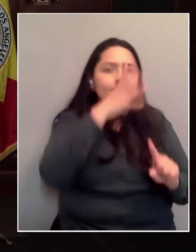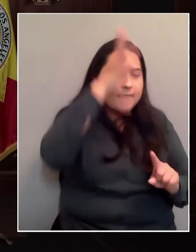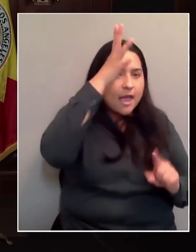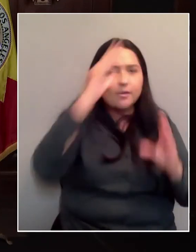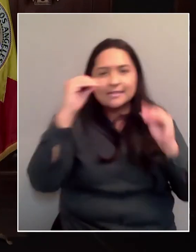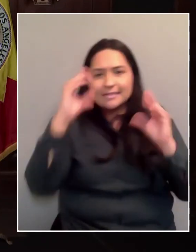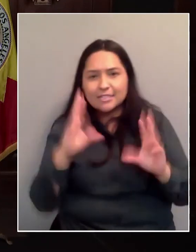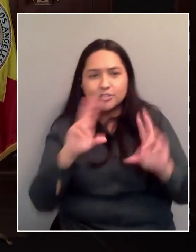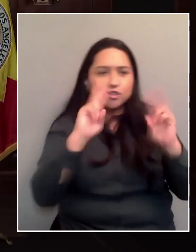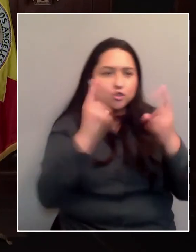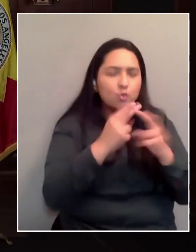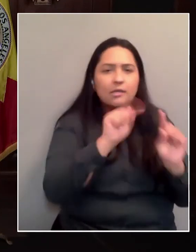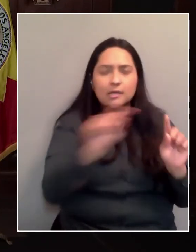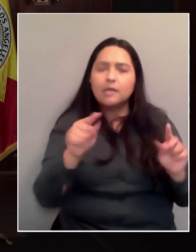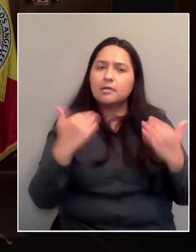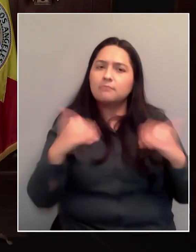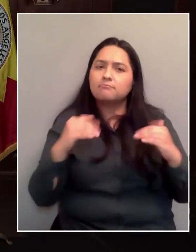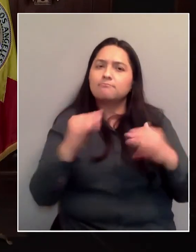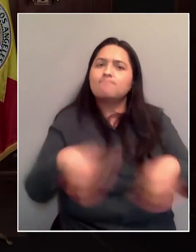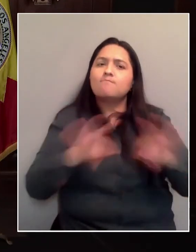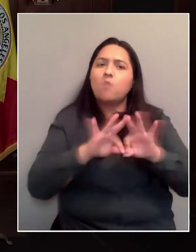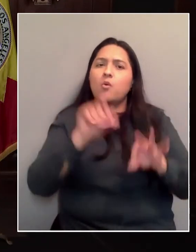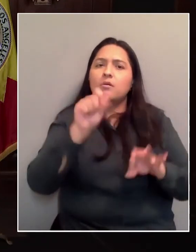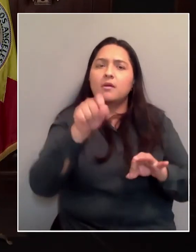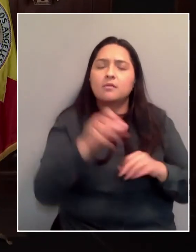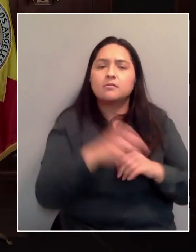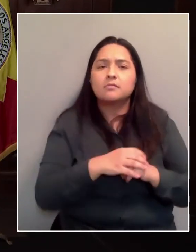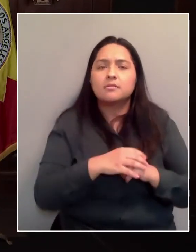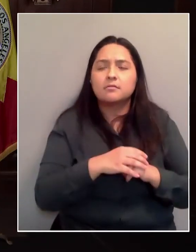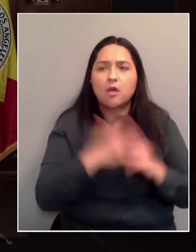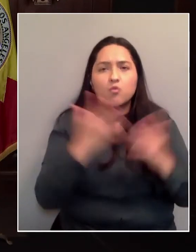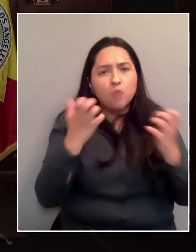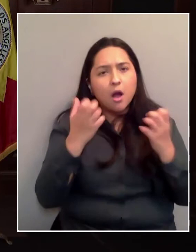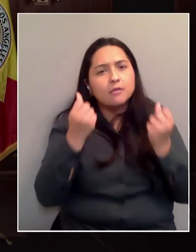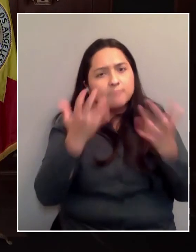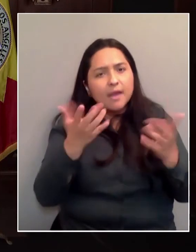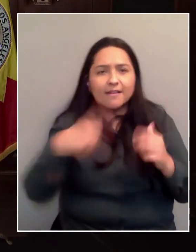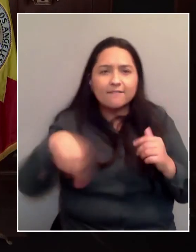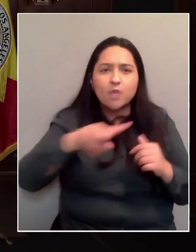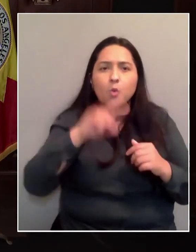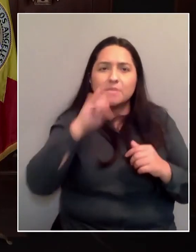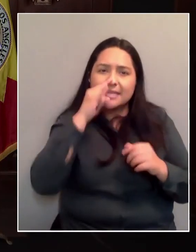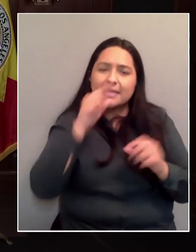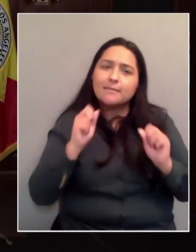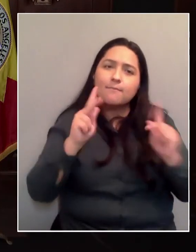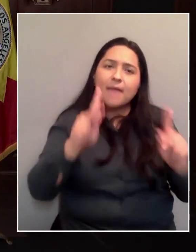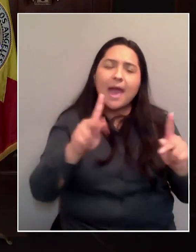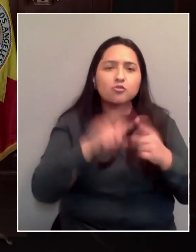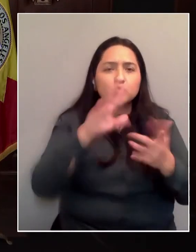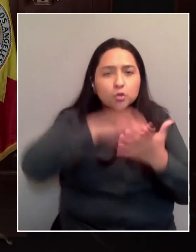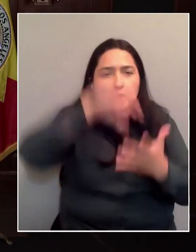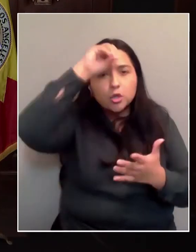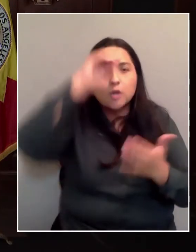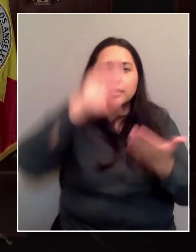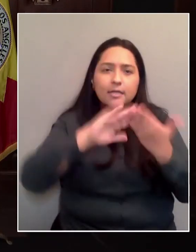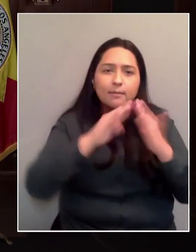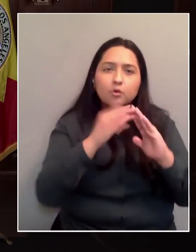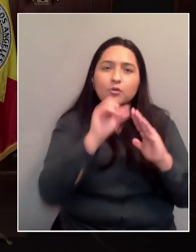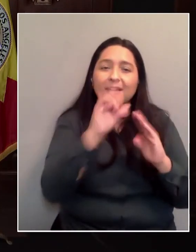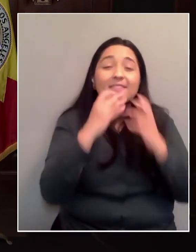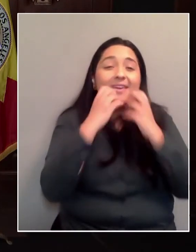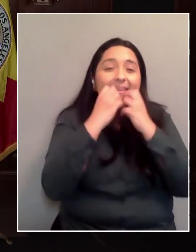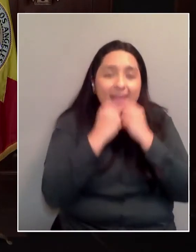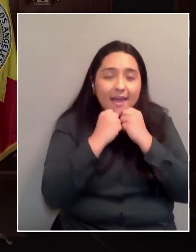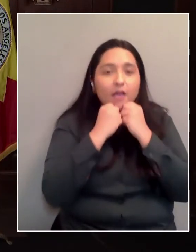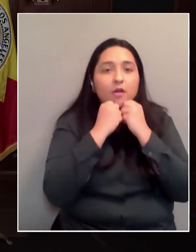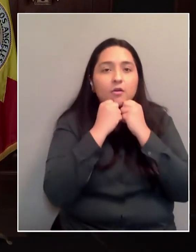return as many of them to learning and to a community of care as soon as possible. That should be our number one priority for the next